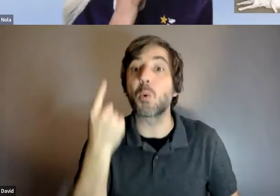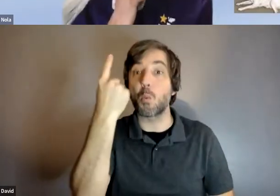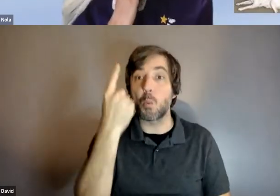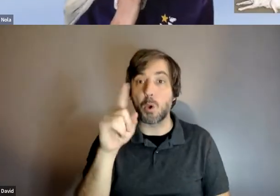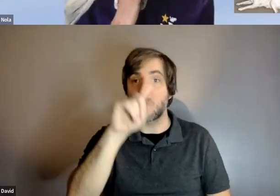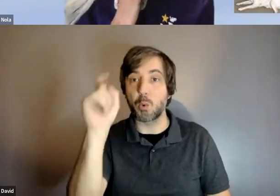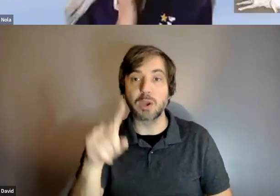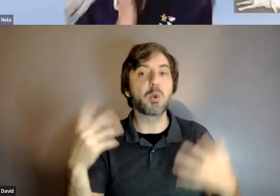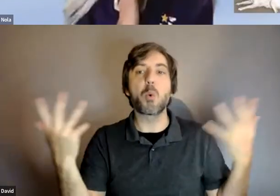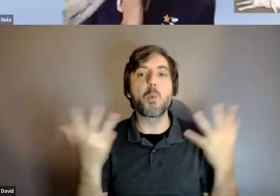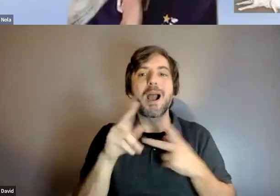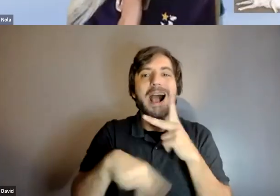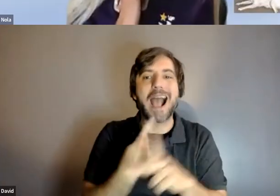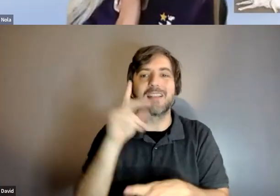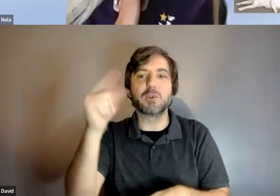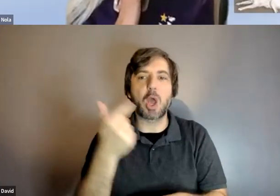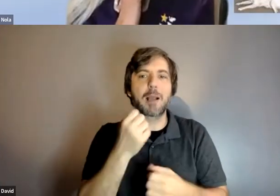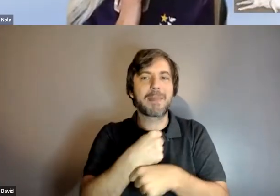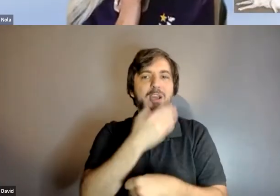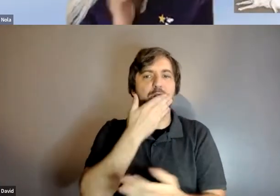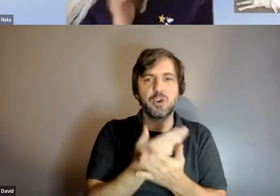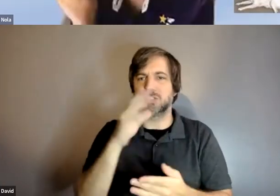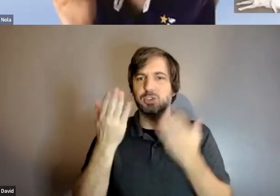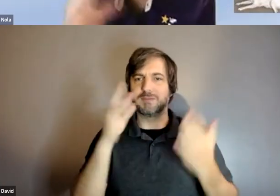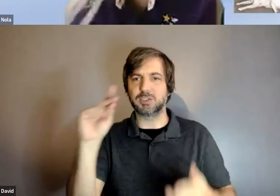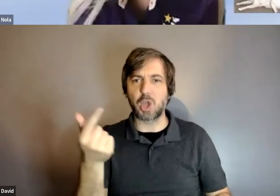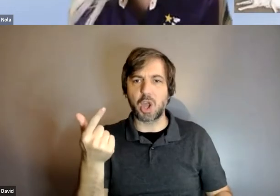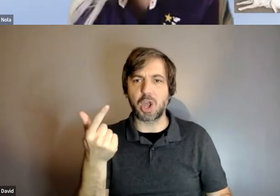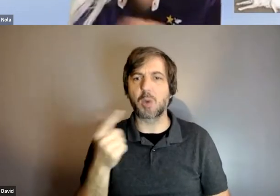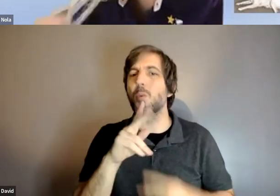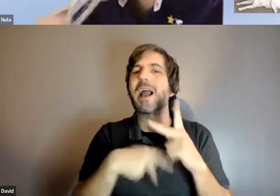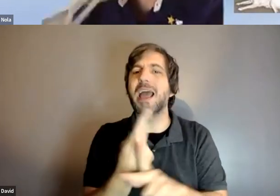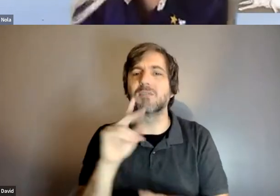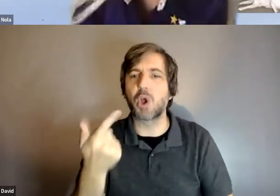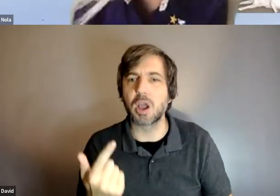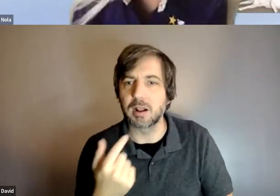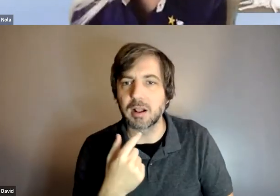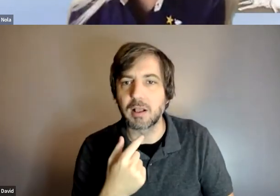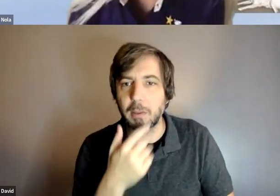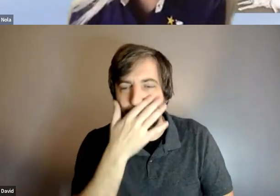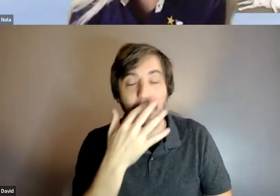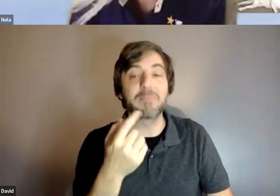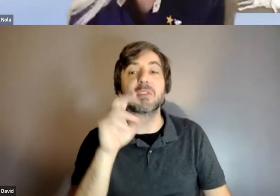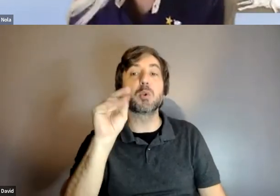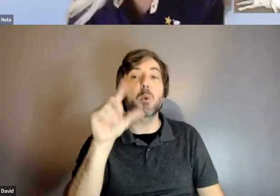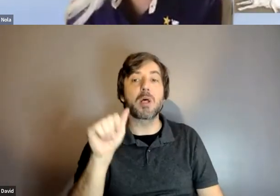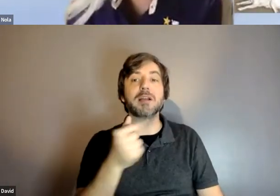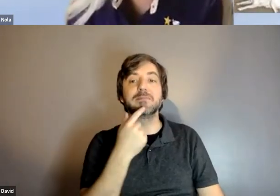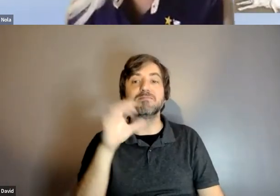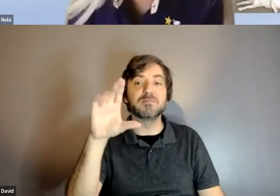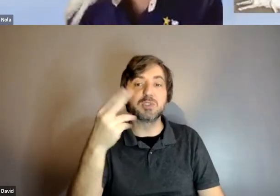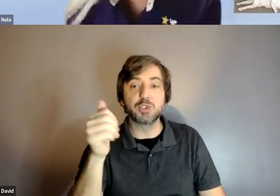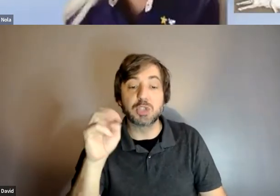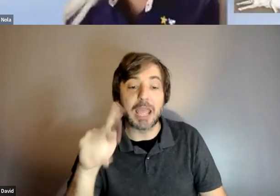what breeds make a good service dog for champ uh mainly we use